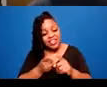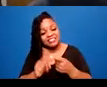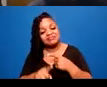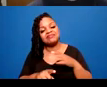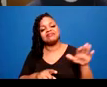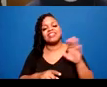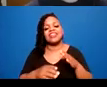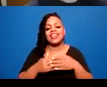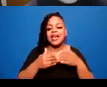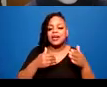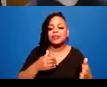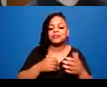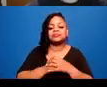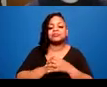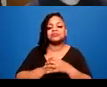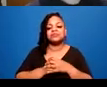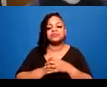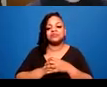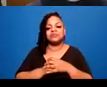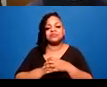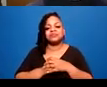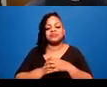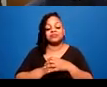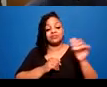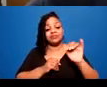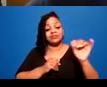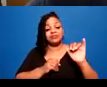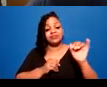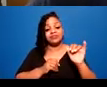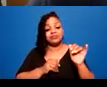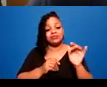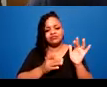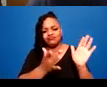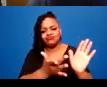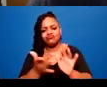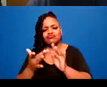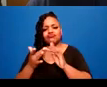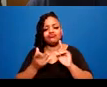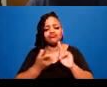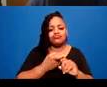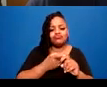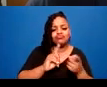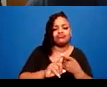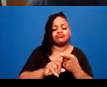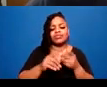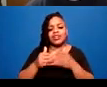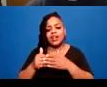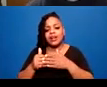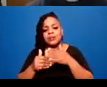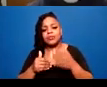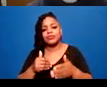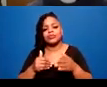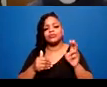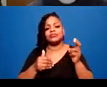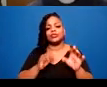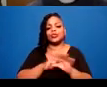our friends, neighbours, chosen family, our colleagues and family,